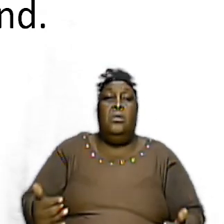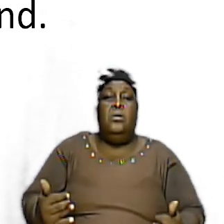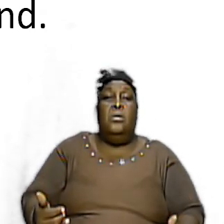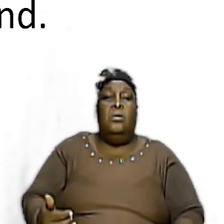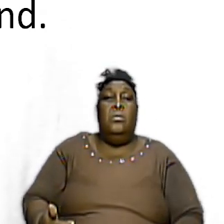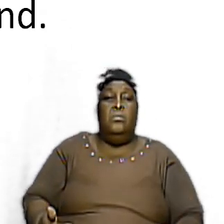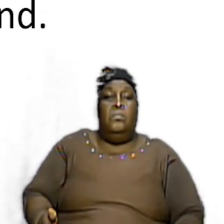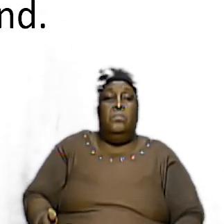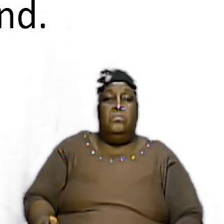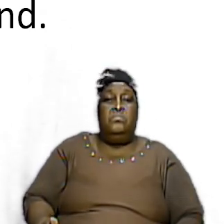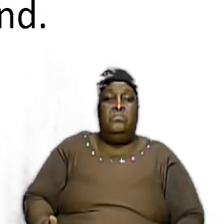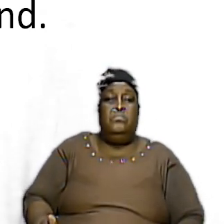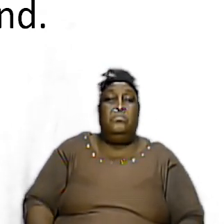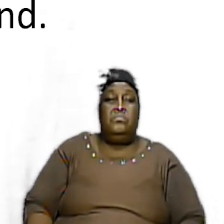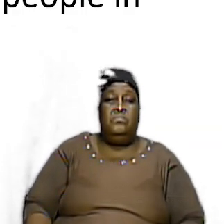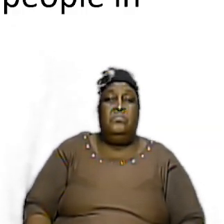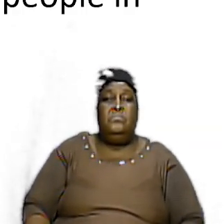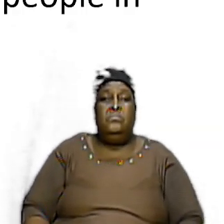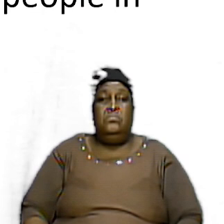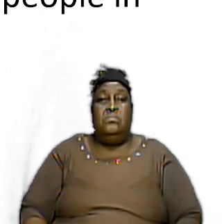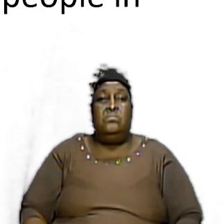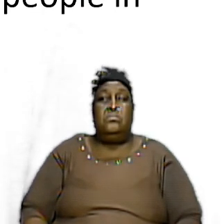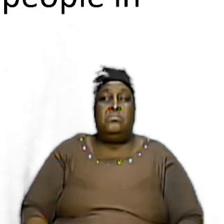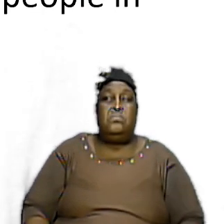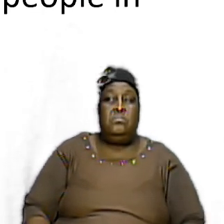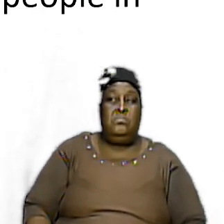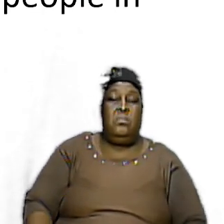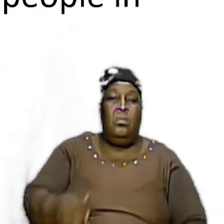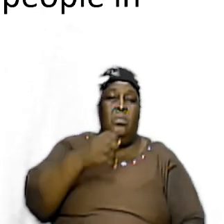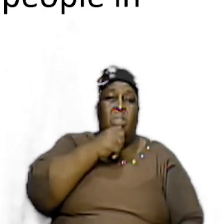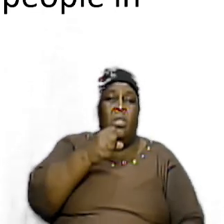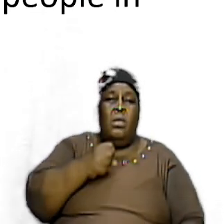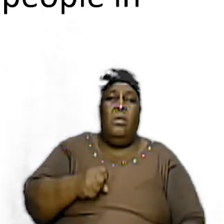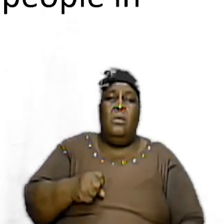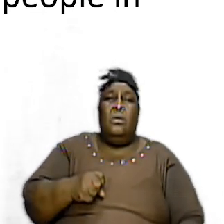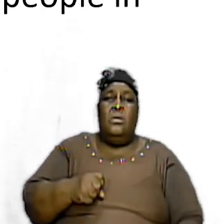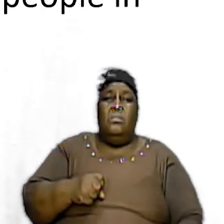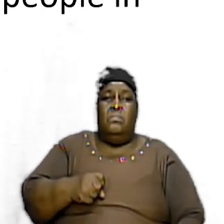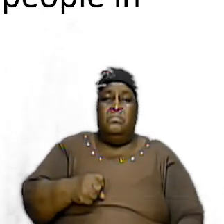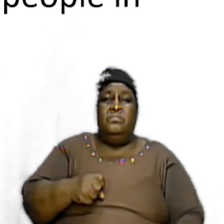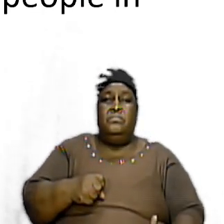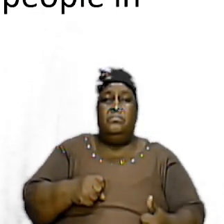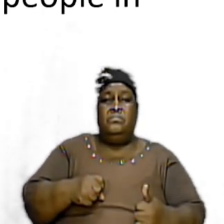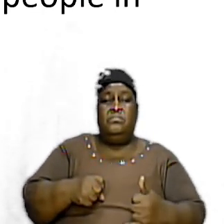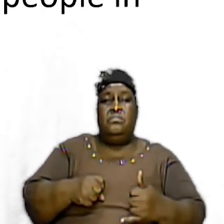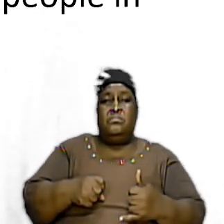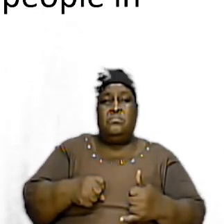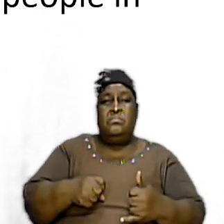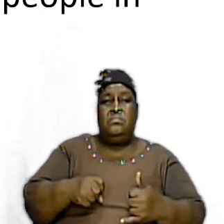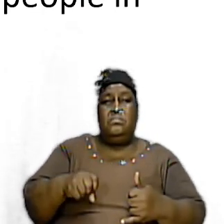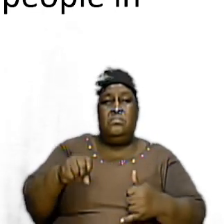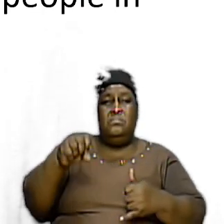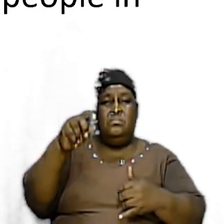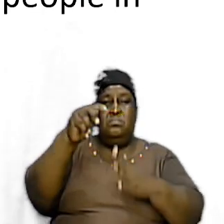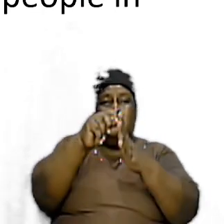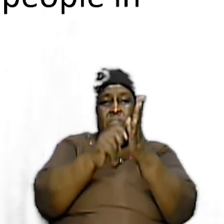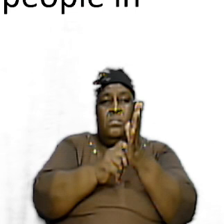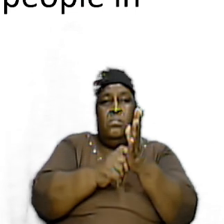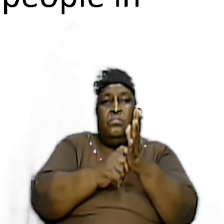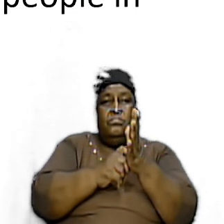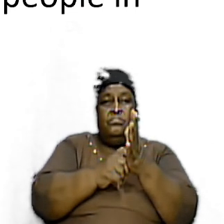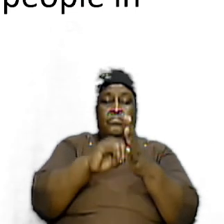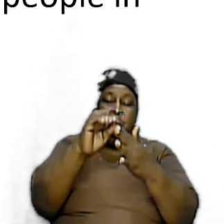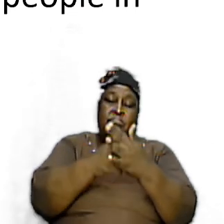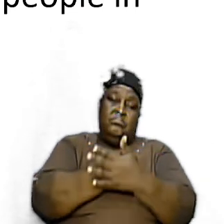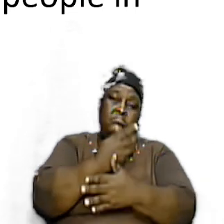at the Old Testament scenarios and we're going to look similarly at the New